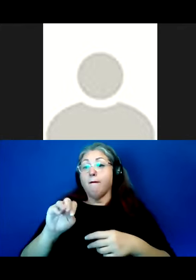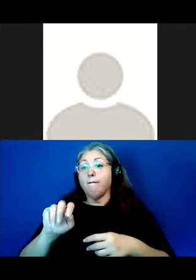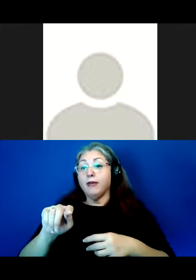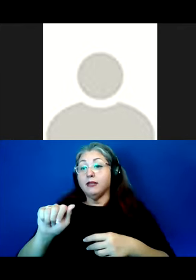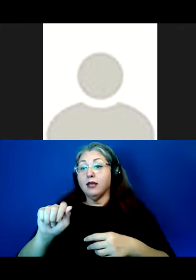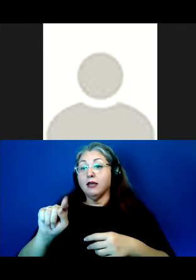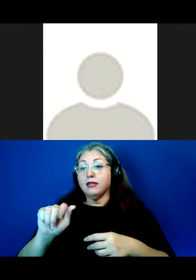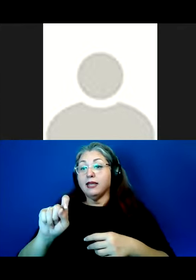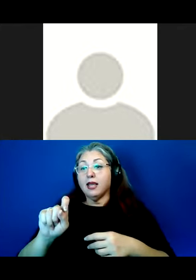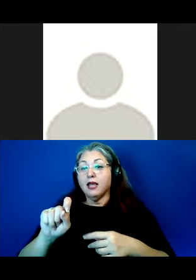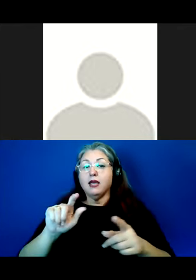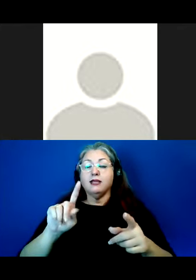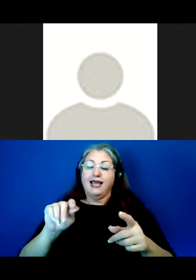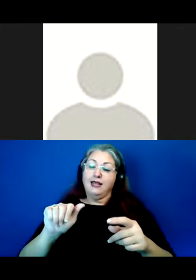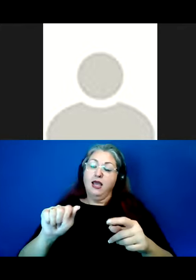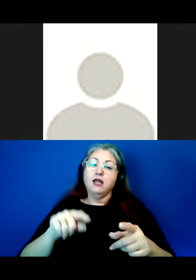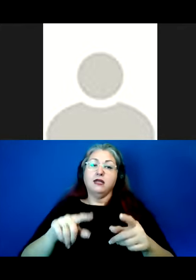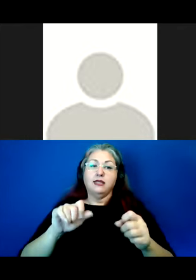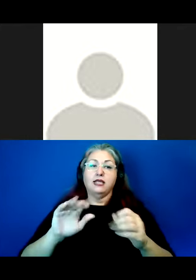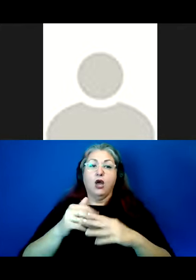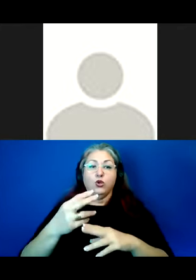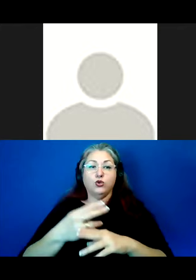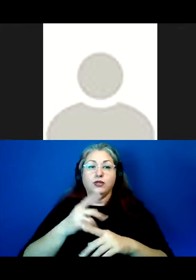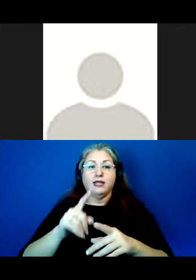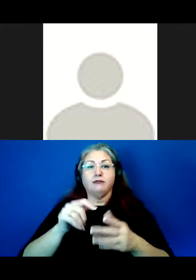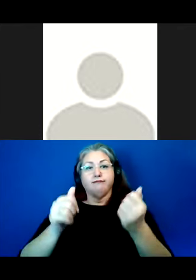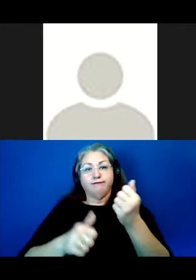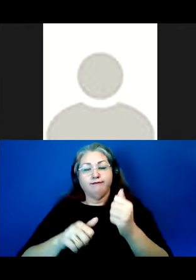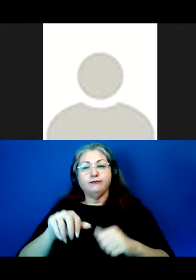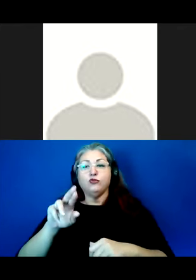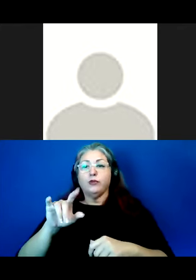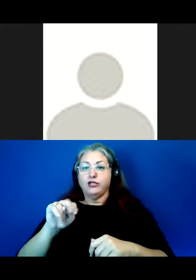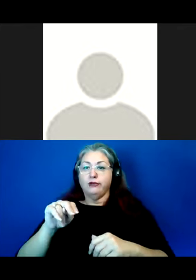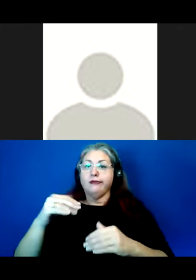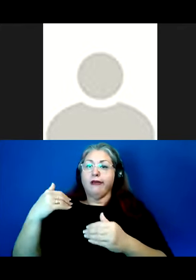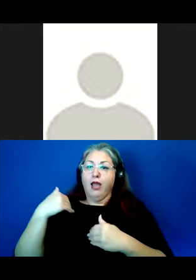a documentary corpus and to facilitate its use is a matter of relational accountability.